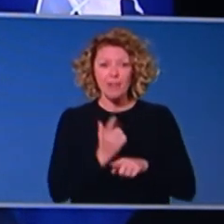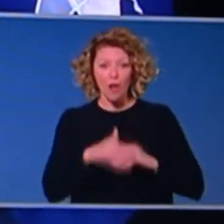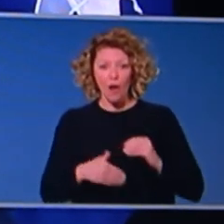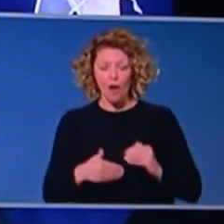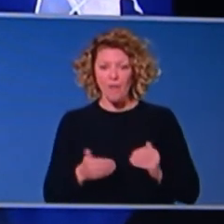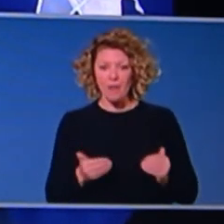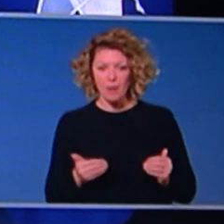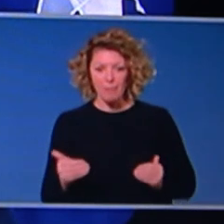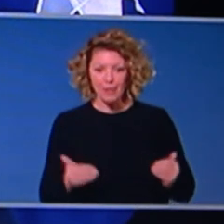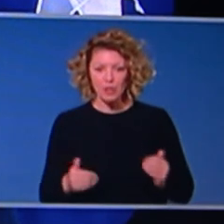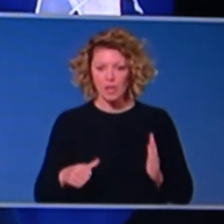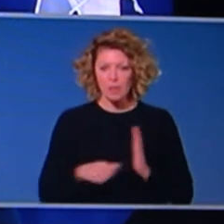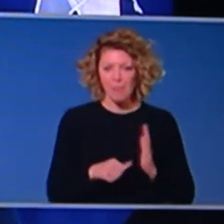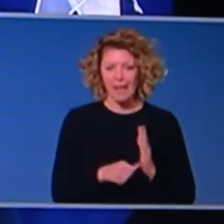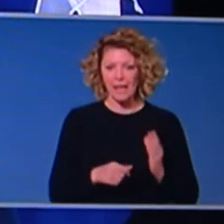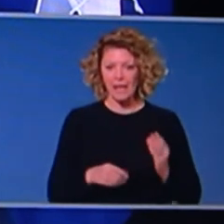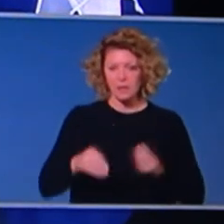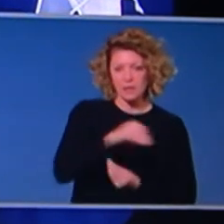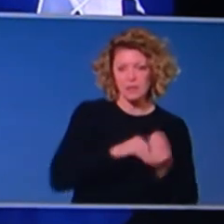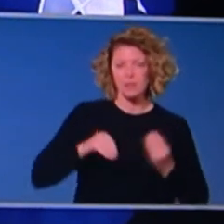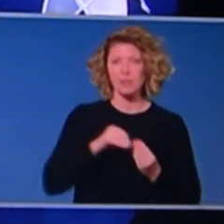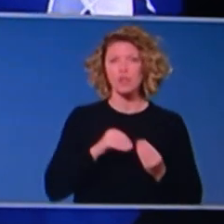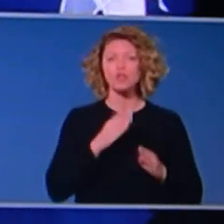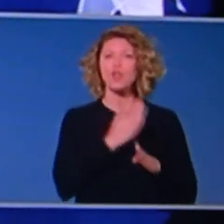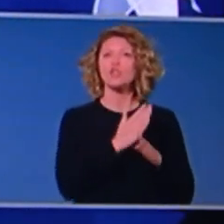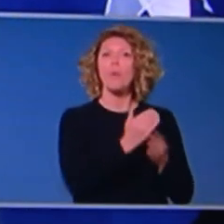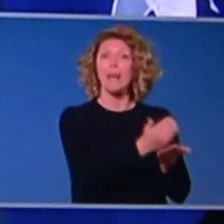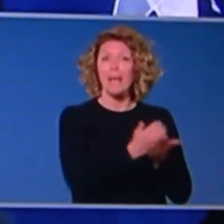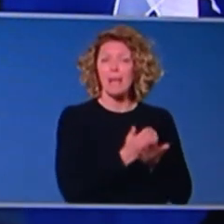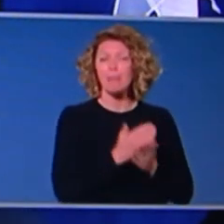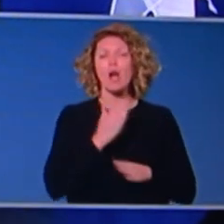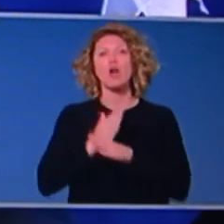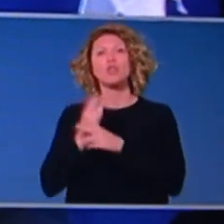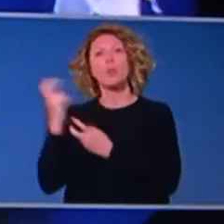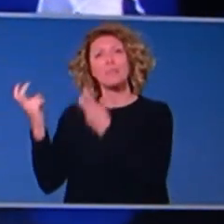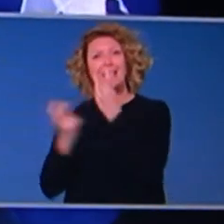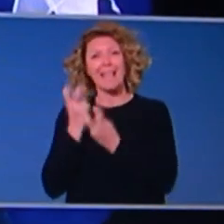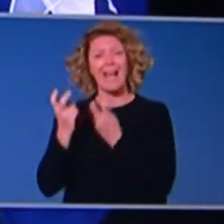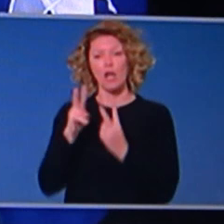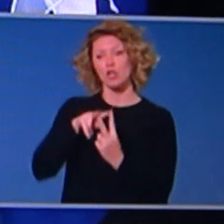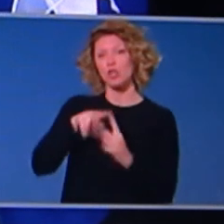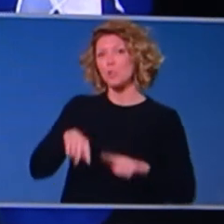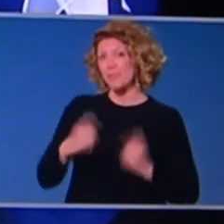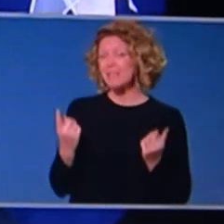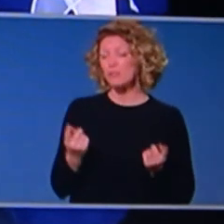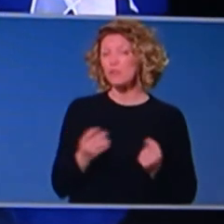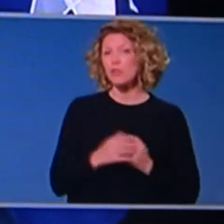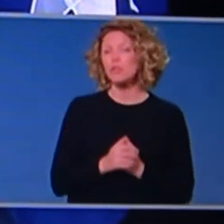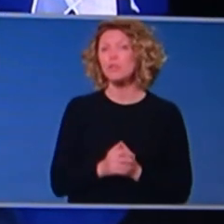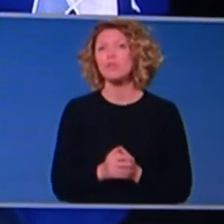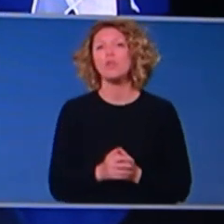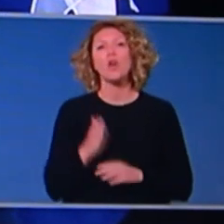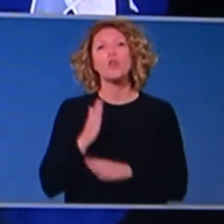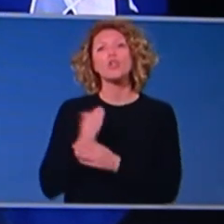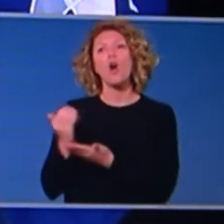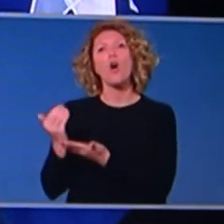movement between JobSeeker and JobKeeper. Remember, the JobSeeker payments, um, that costing related